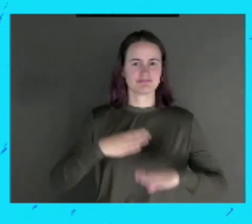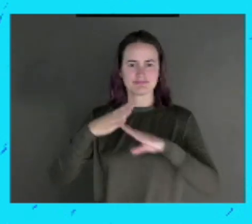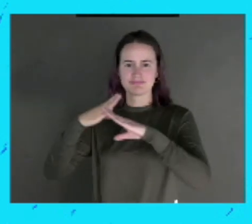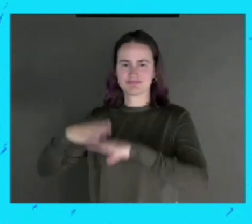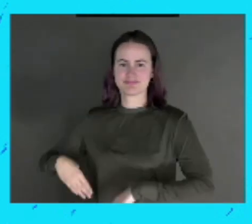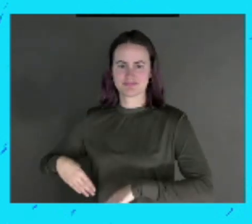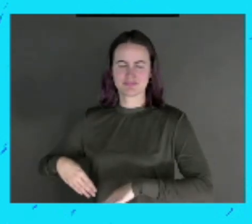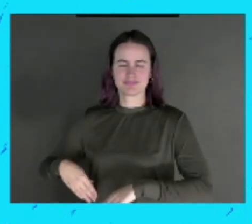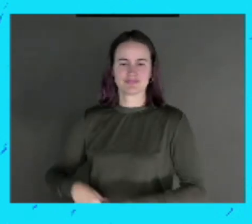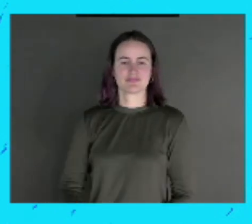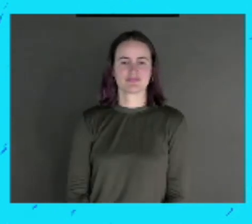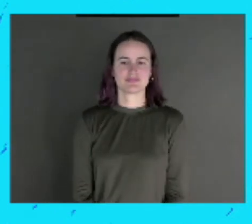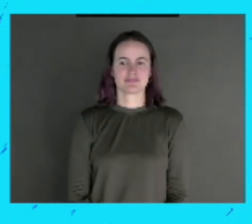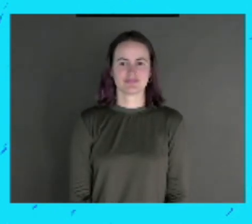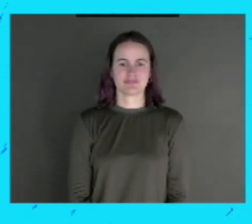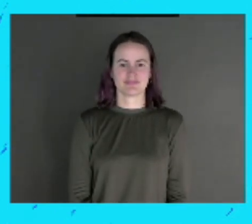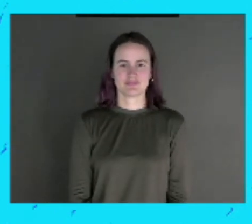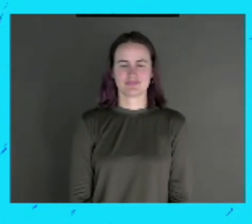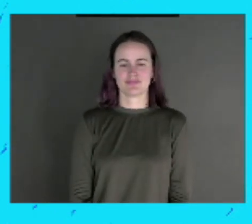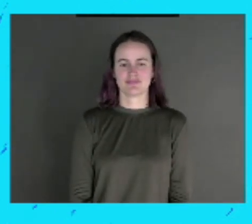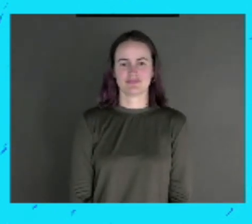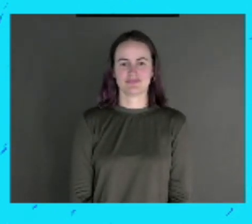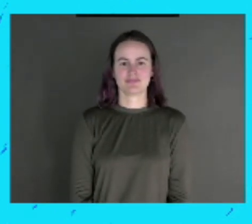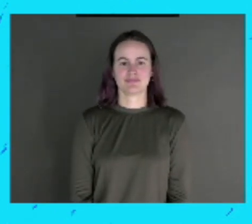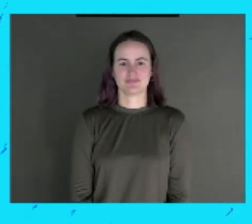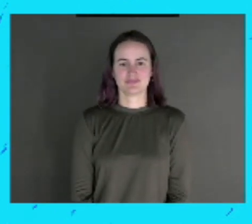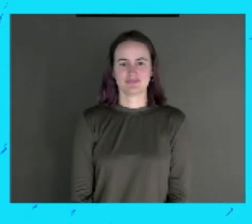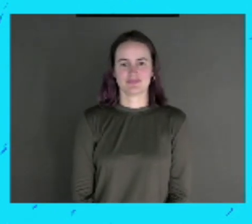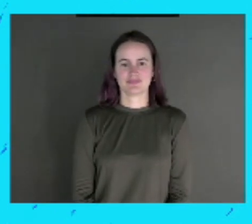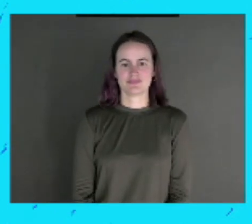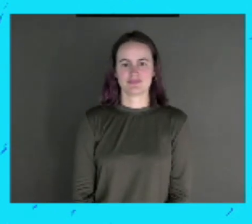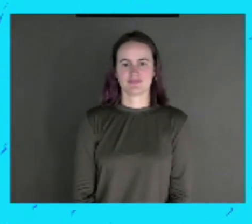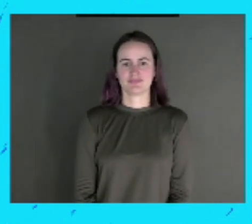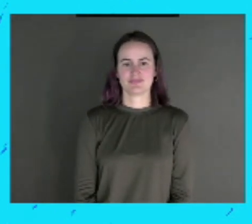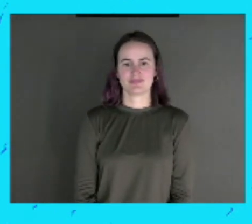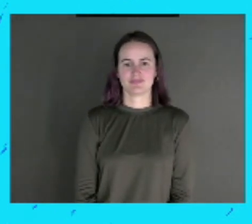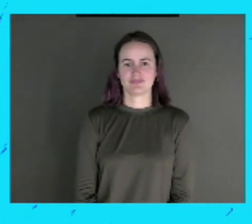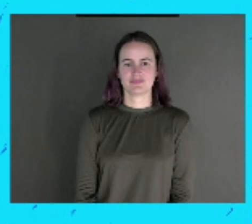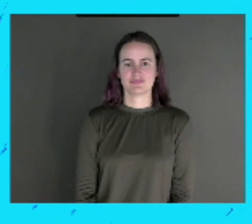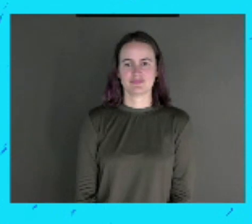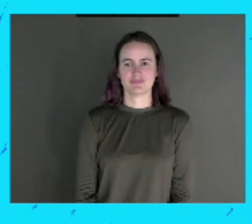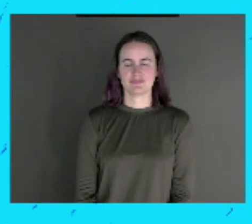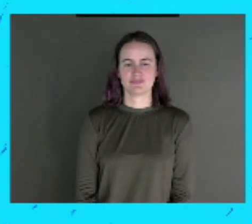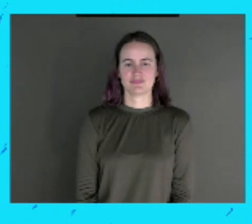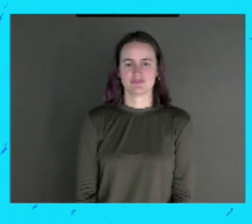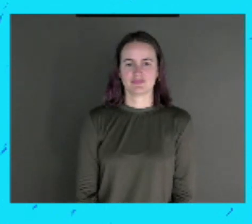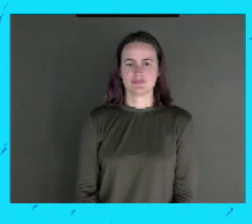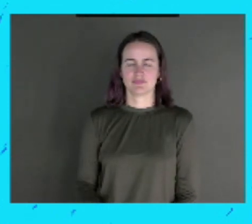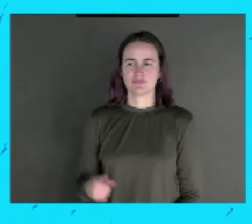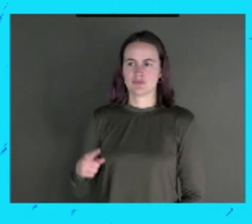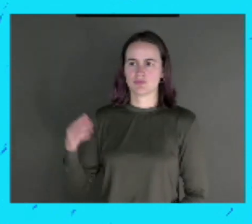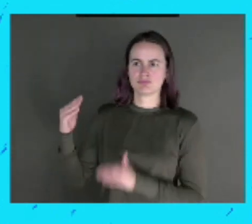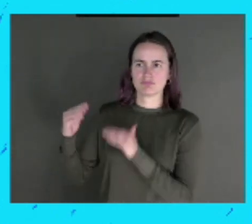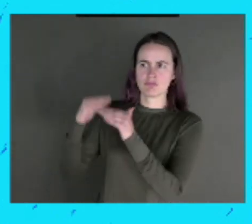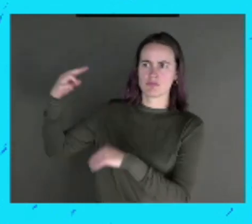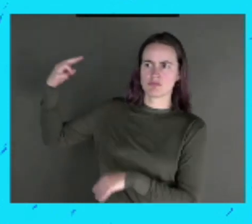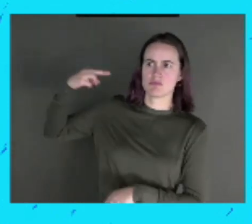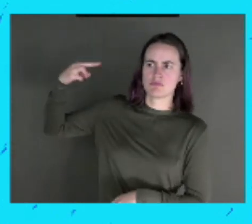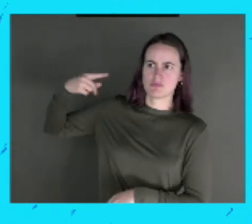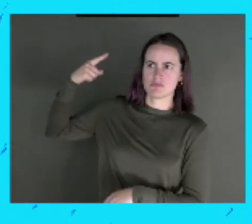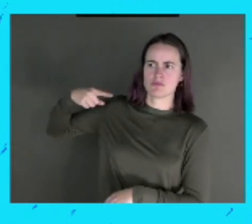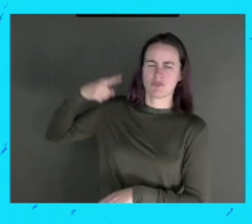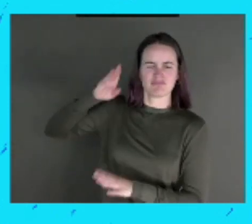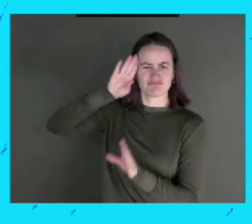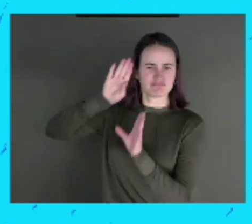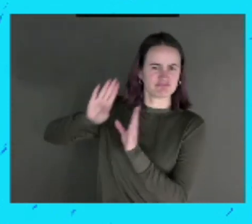Don't listen to your guilty advisors, the more